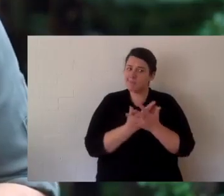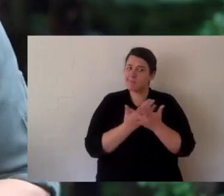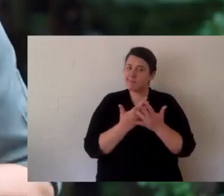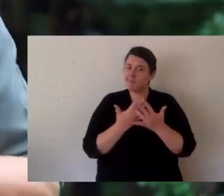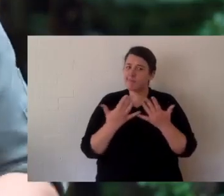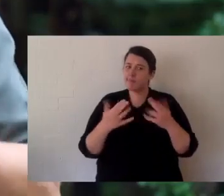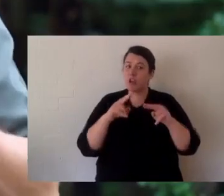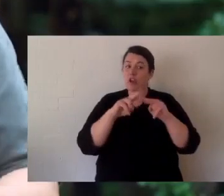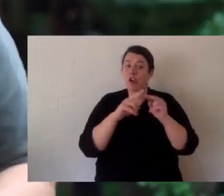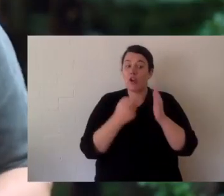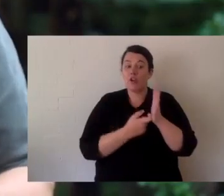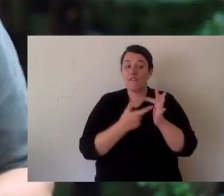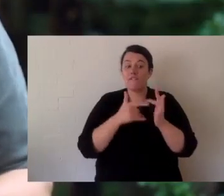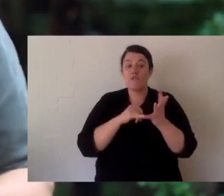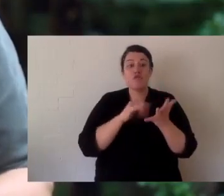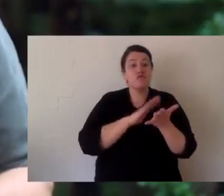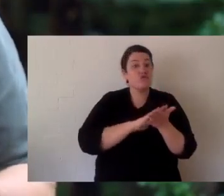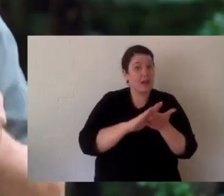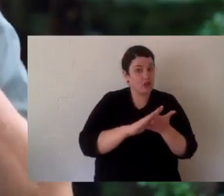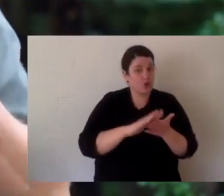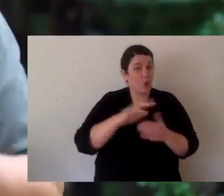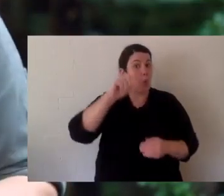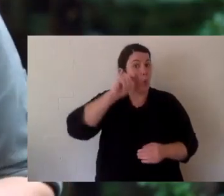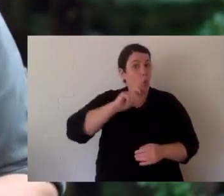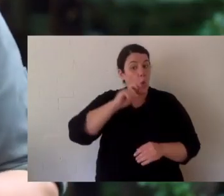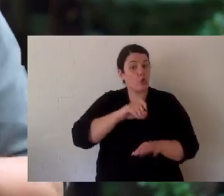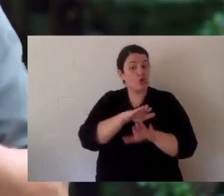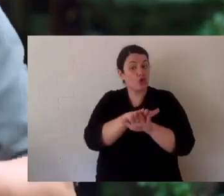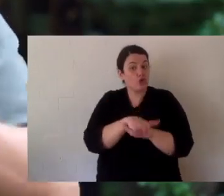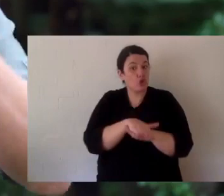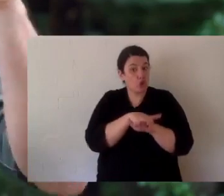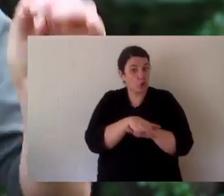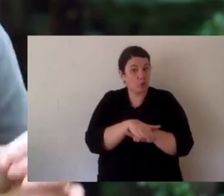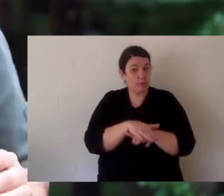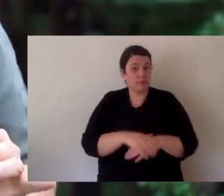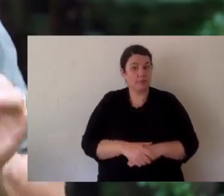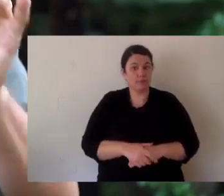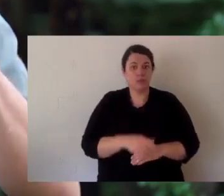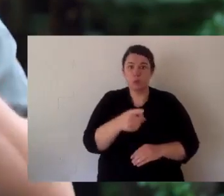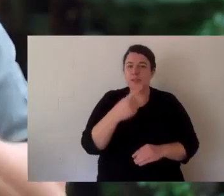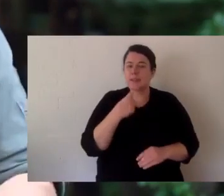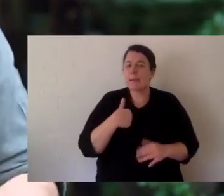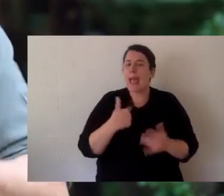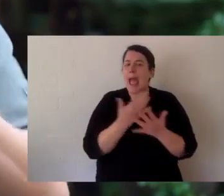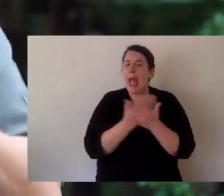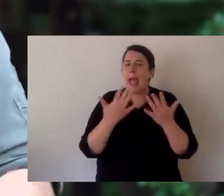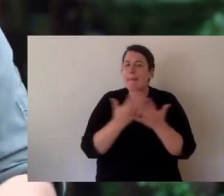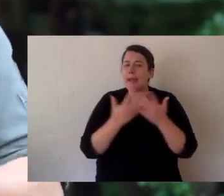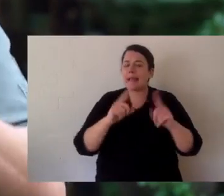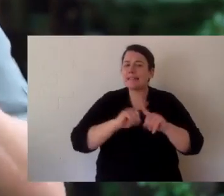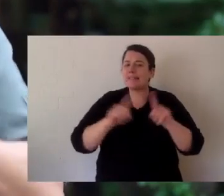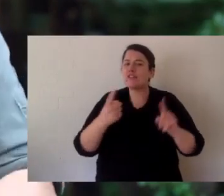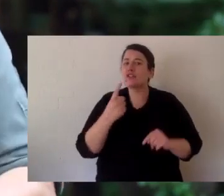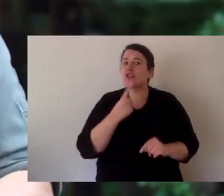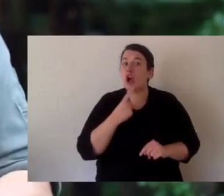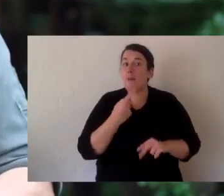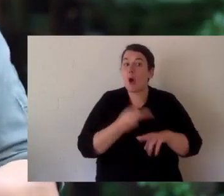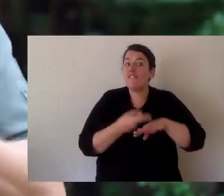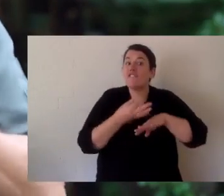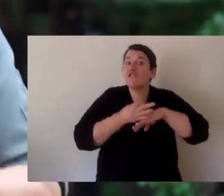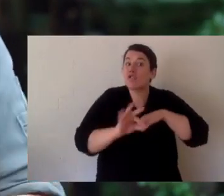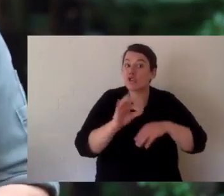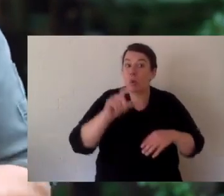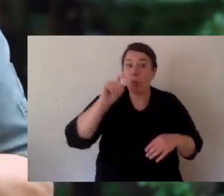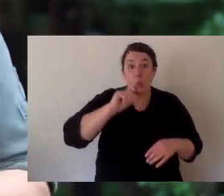Homework for today. There are a number of species of freshwater turtle in Australia.